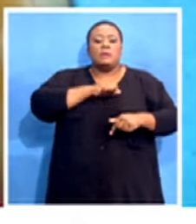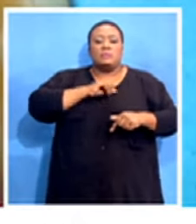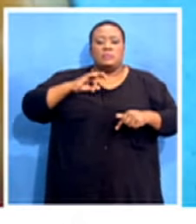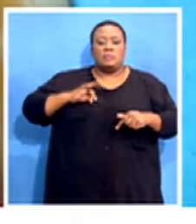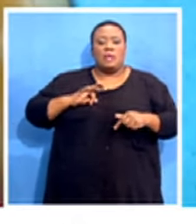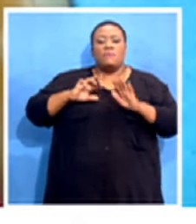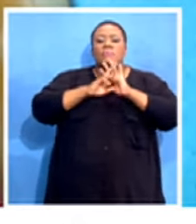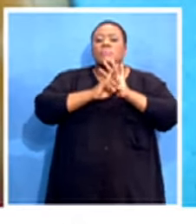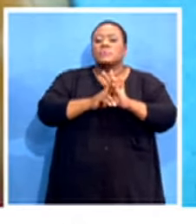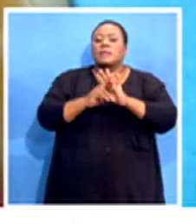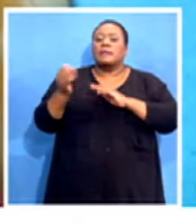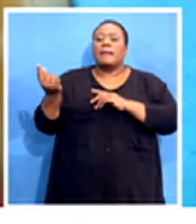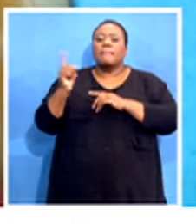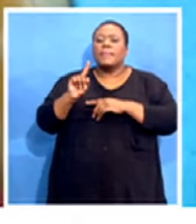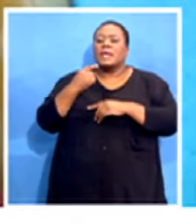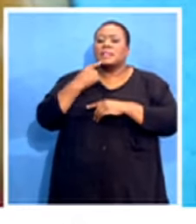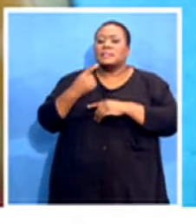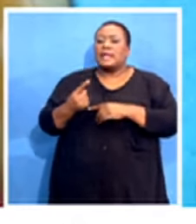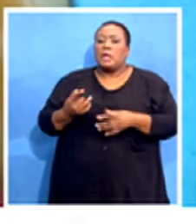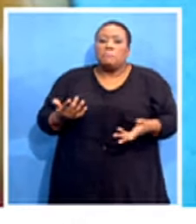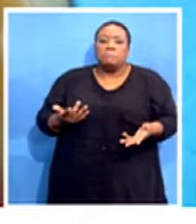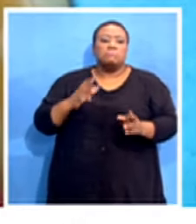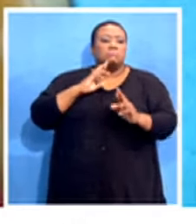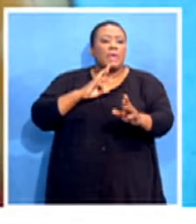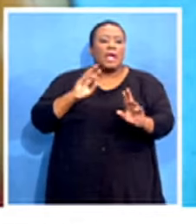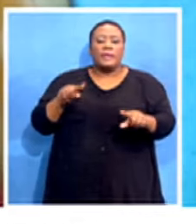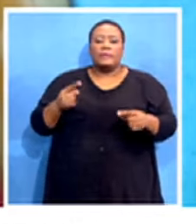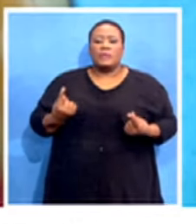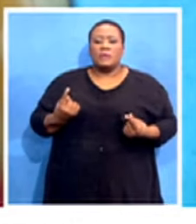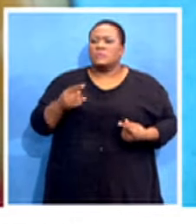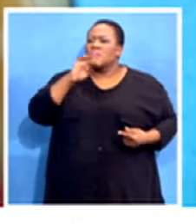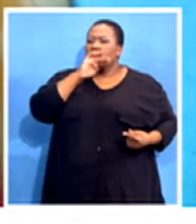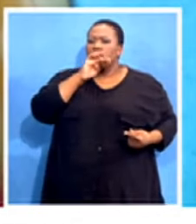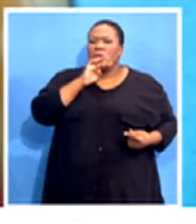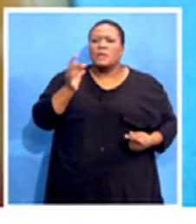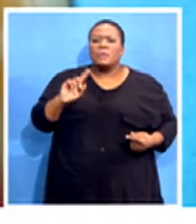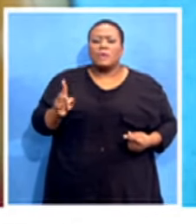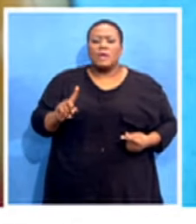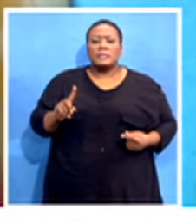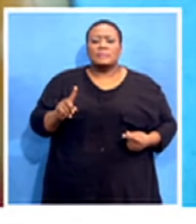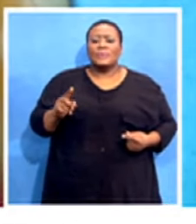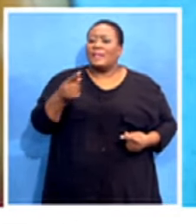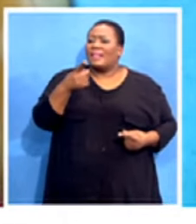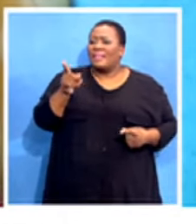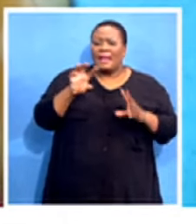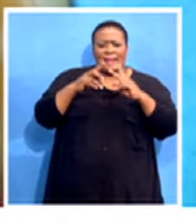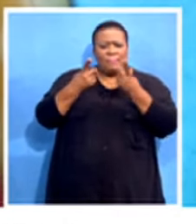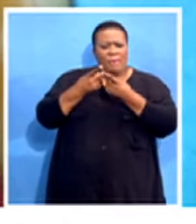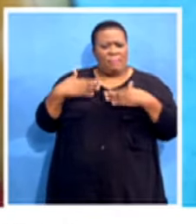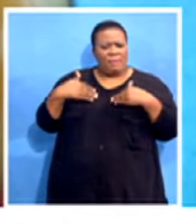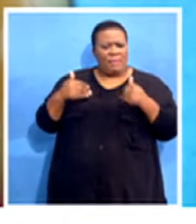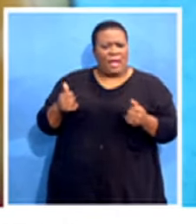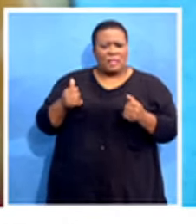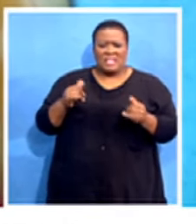us and say they don't have a mandate. So it then tells us that the employer is not serious and neither